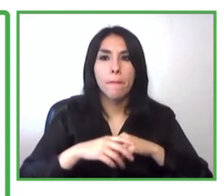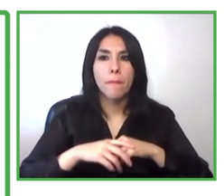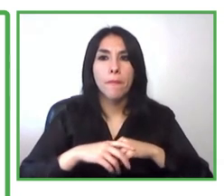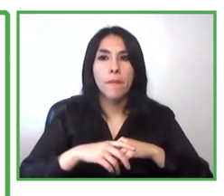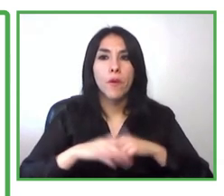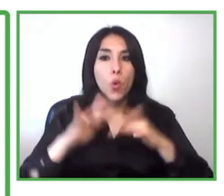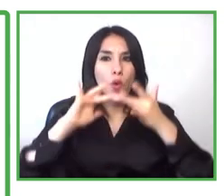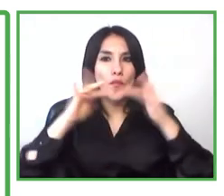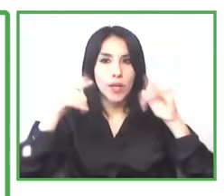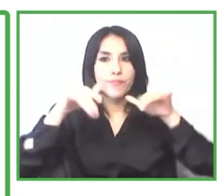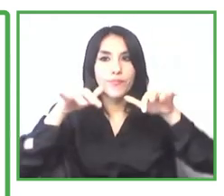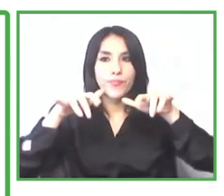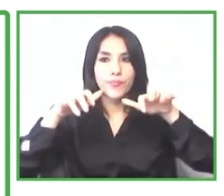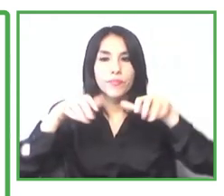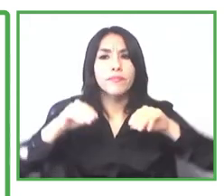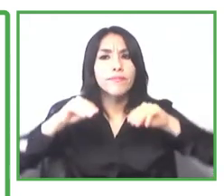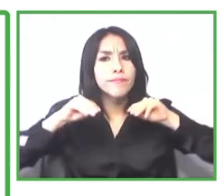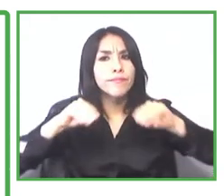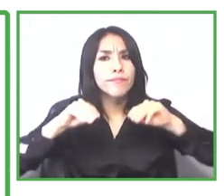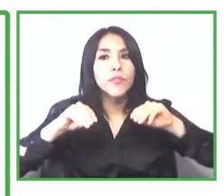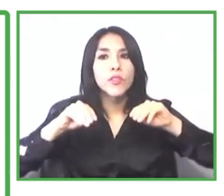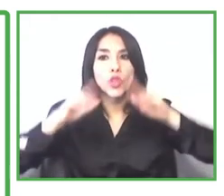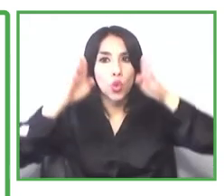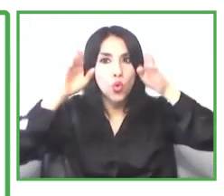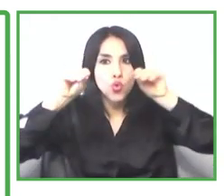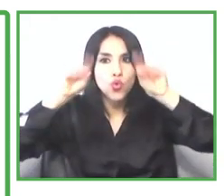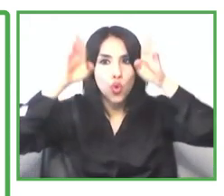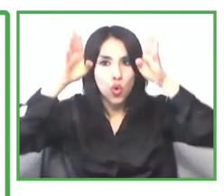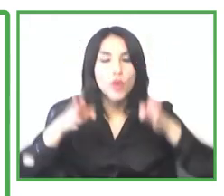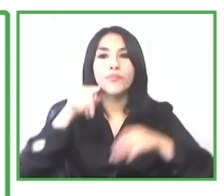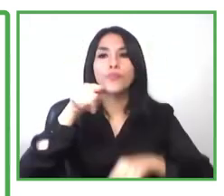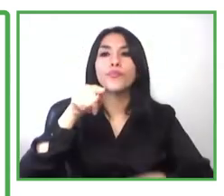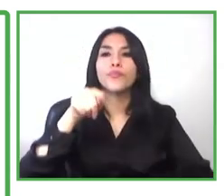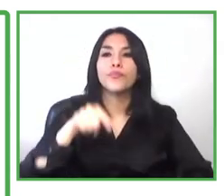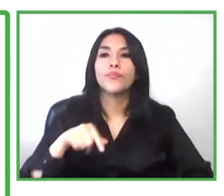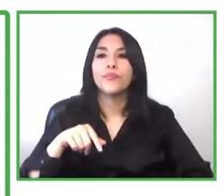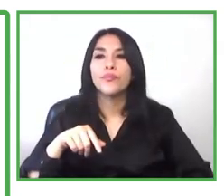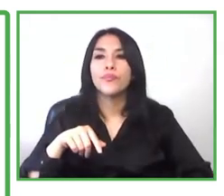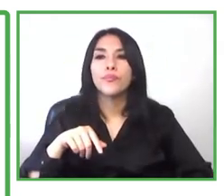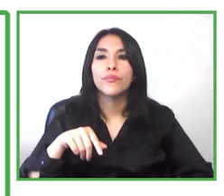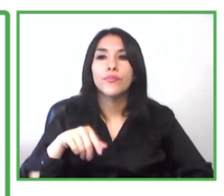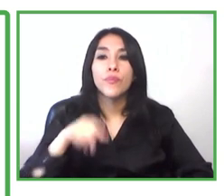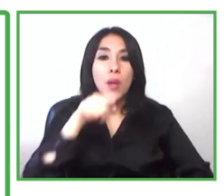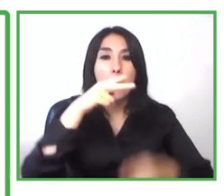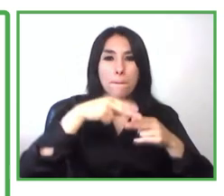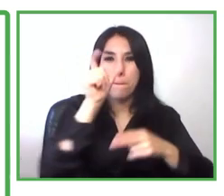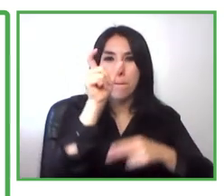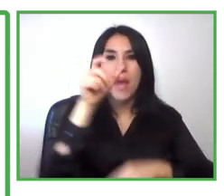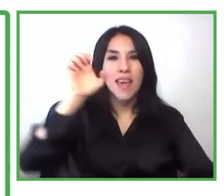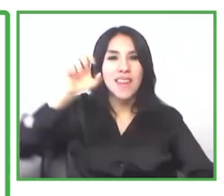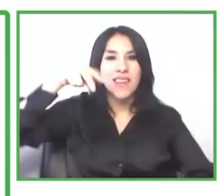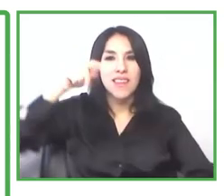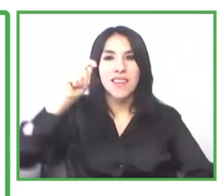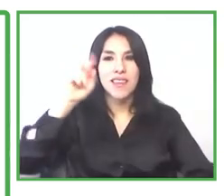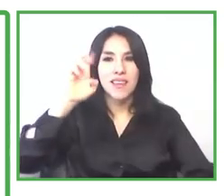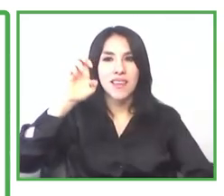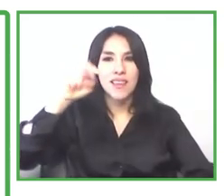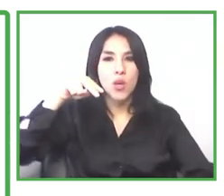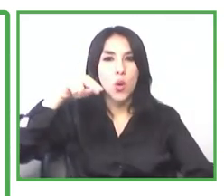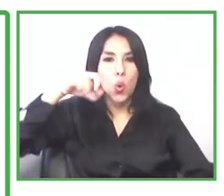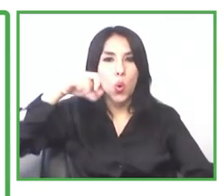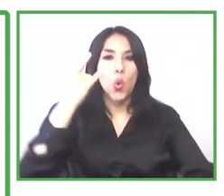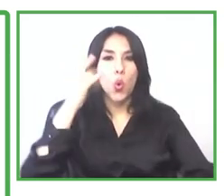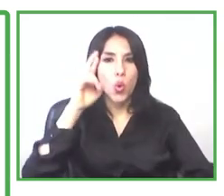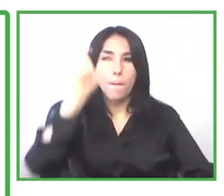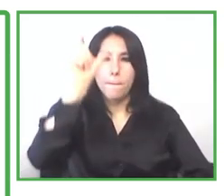a a a one of the mechanism that can help them towards funding and uh get the business idea